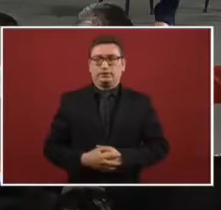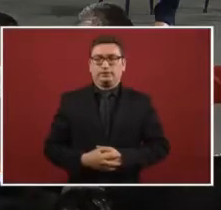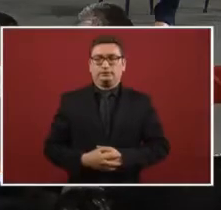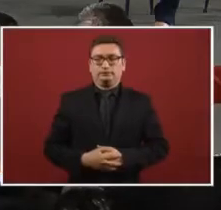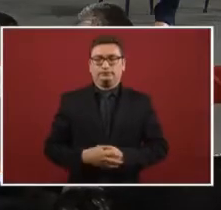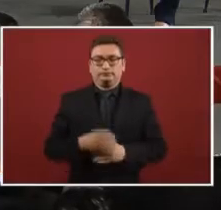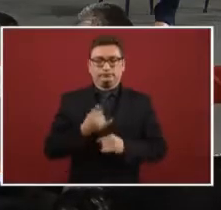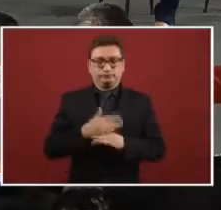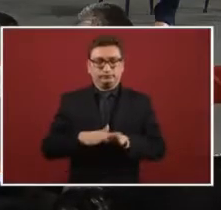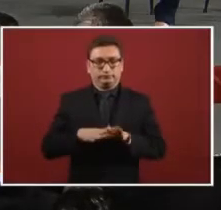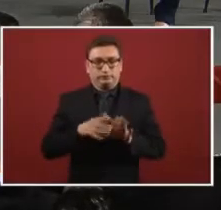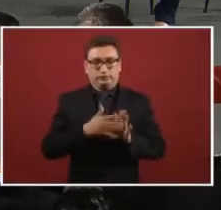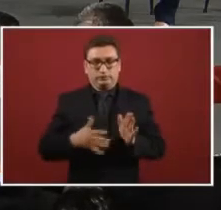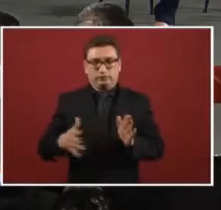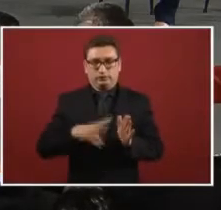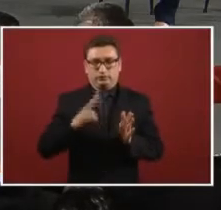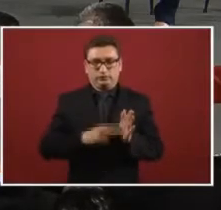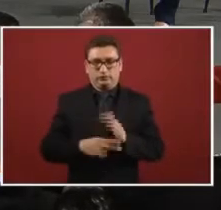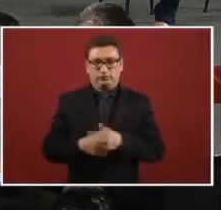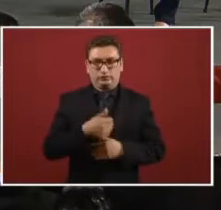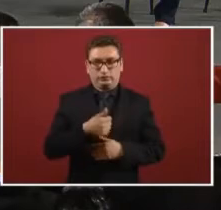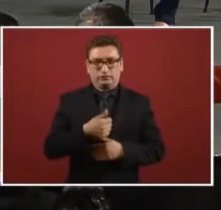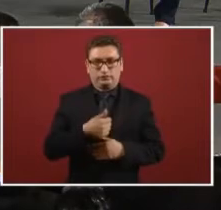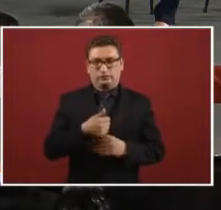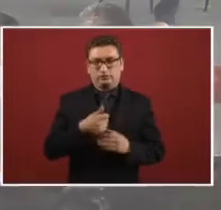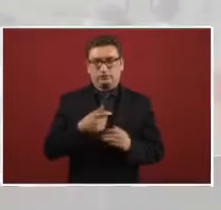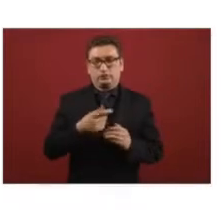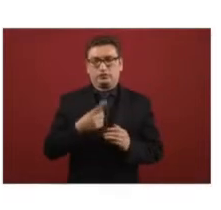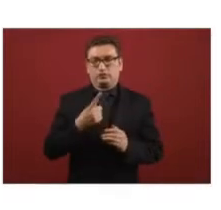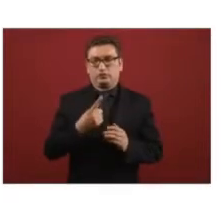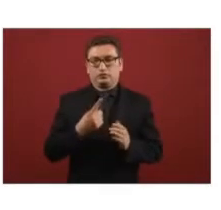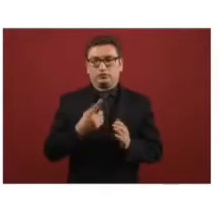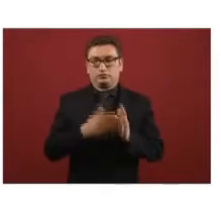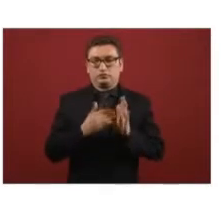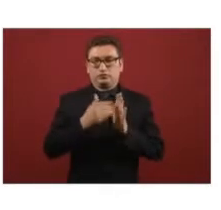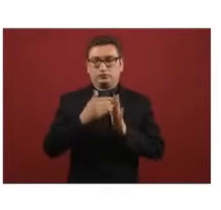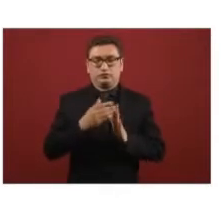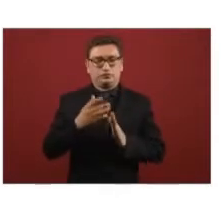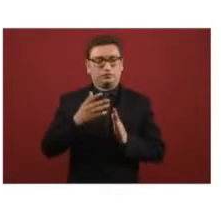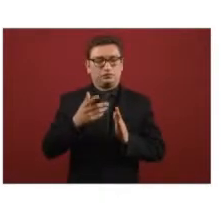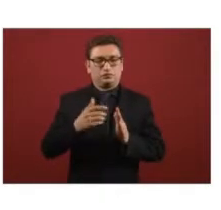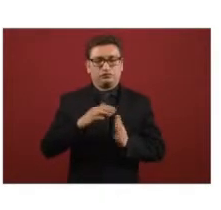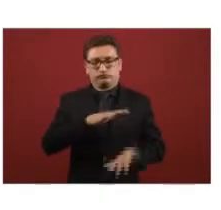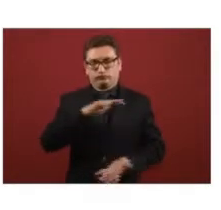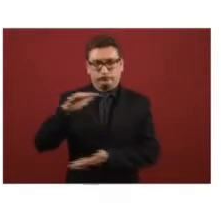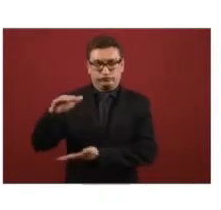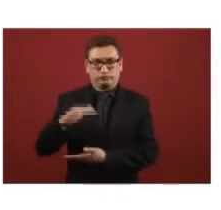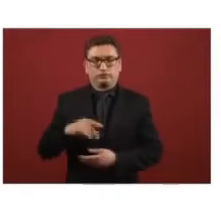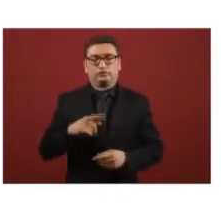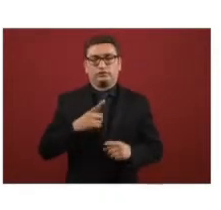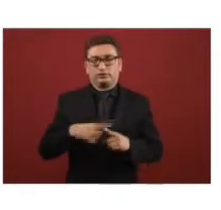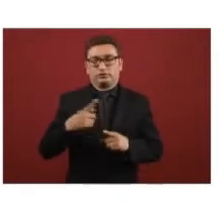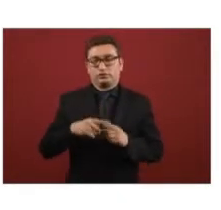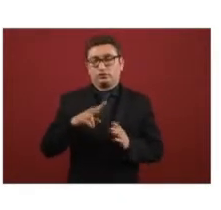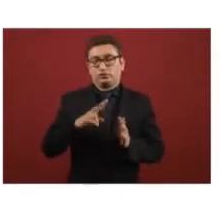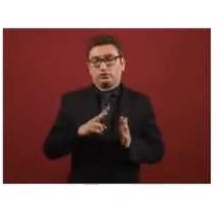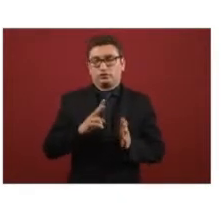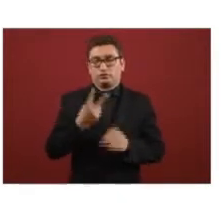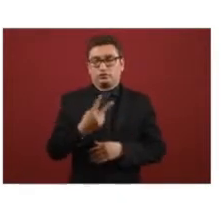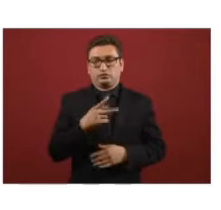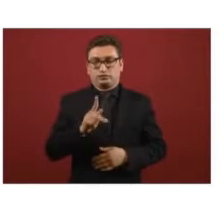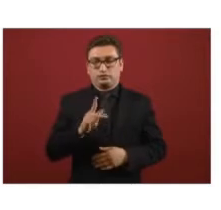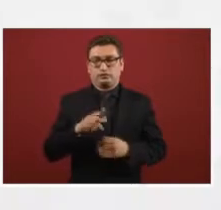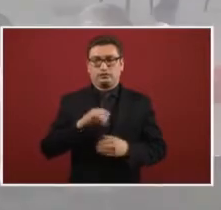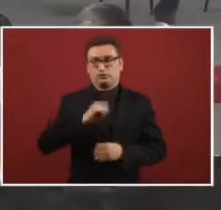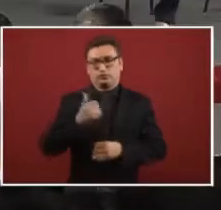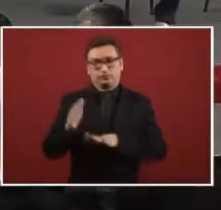year and here you can see the 2,600,000 barrels by the